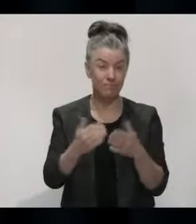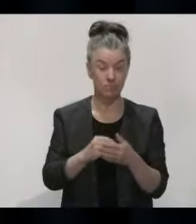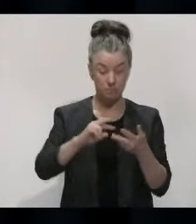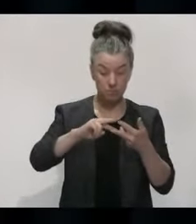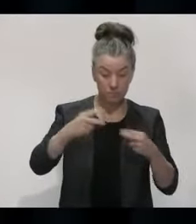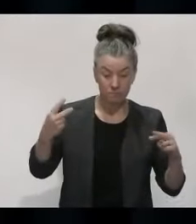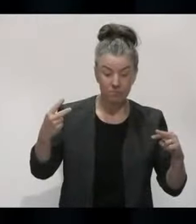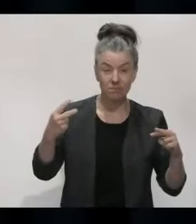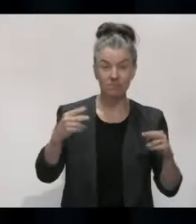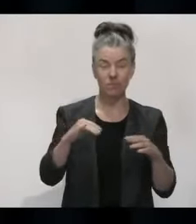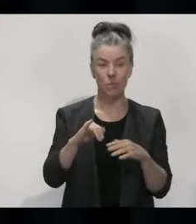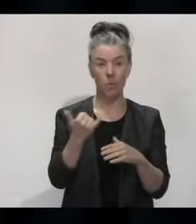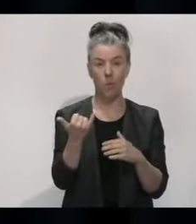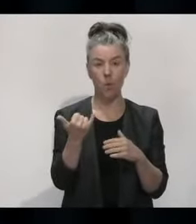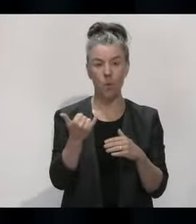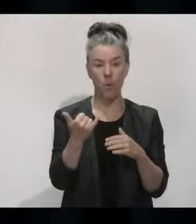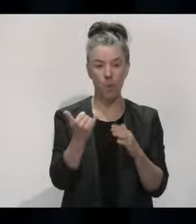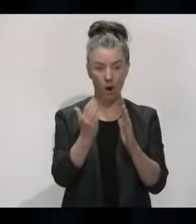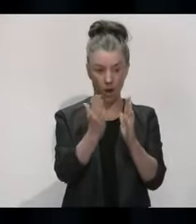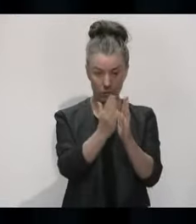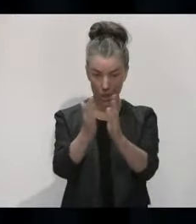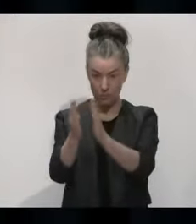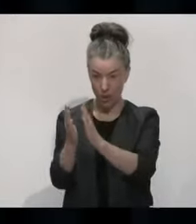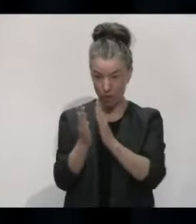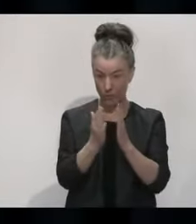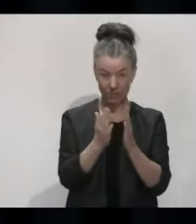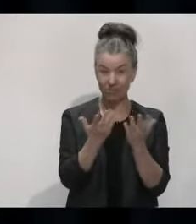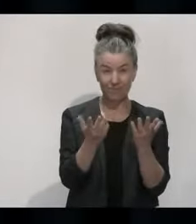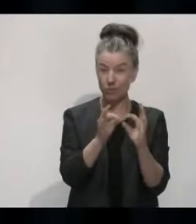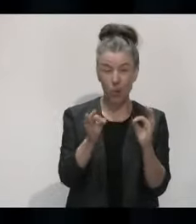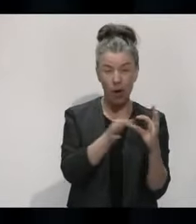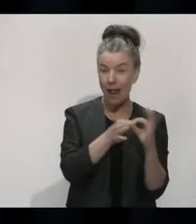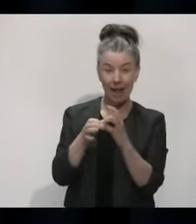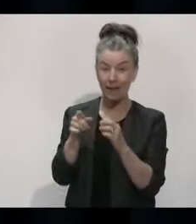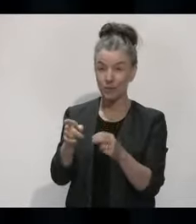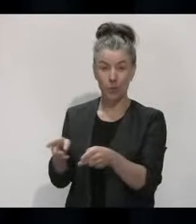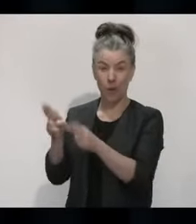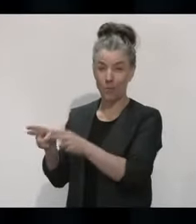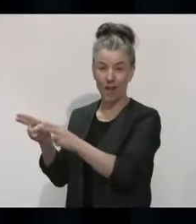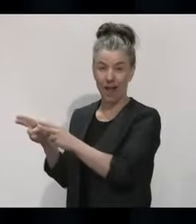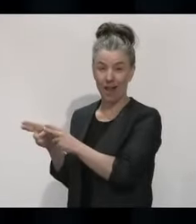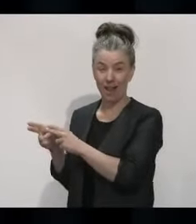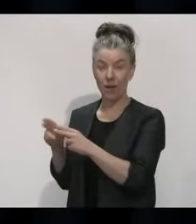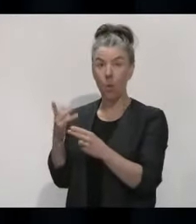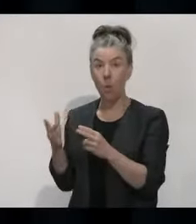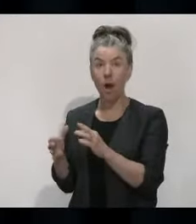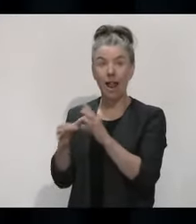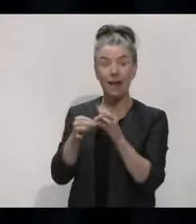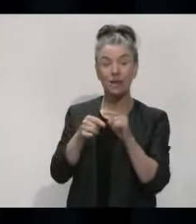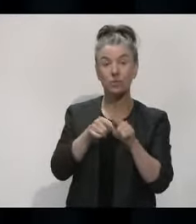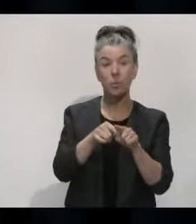link or any epidemiological link back to MIQ or back to the border.